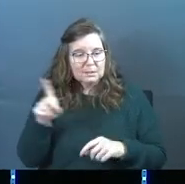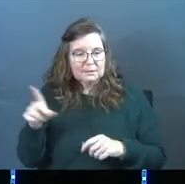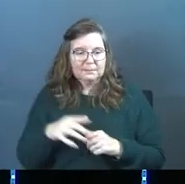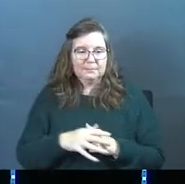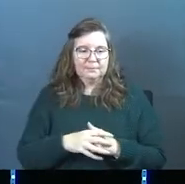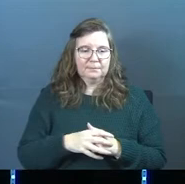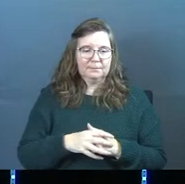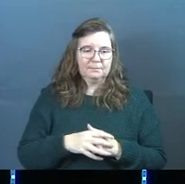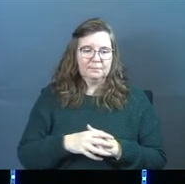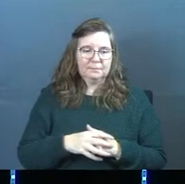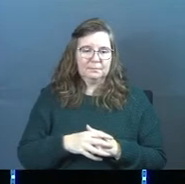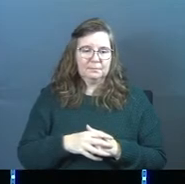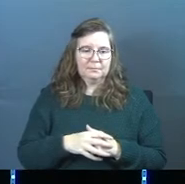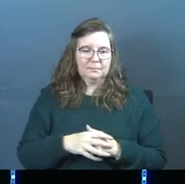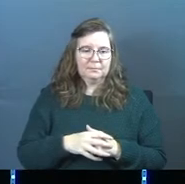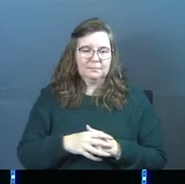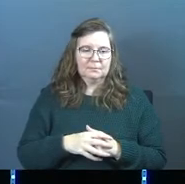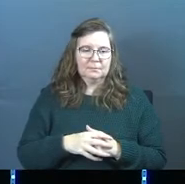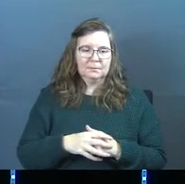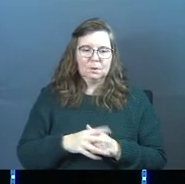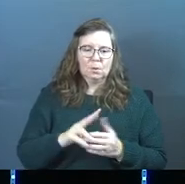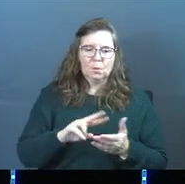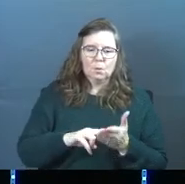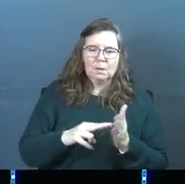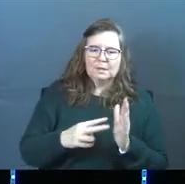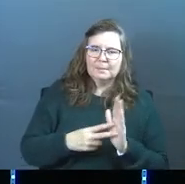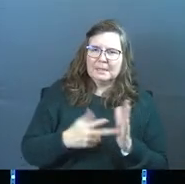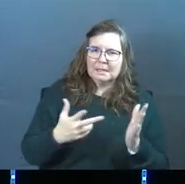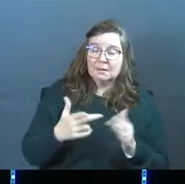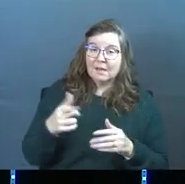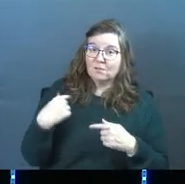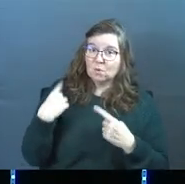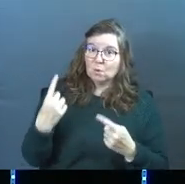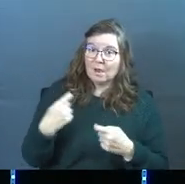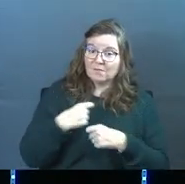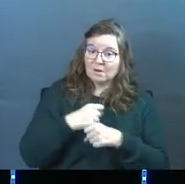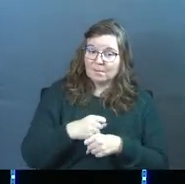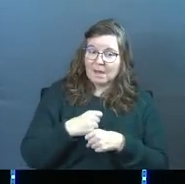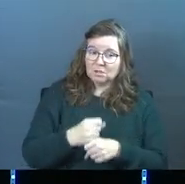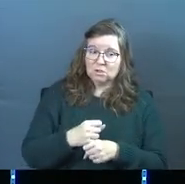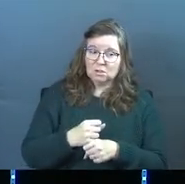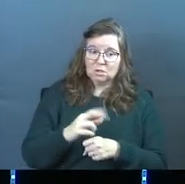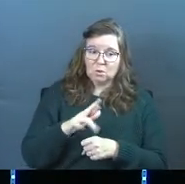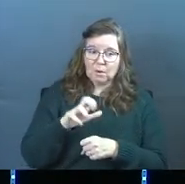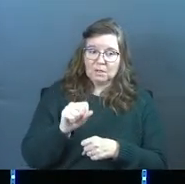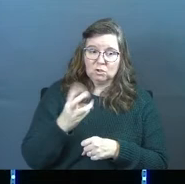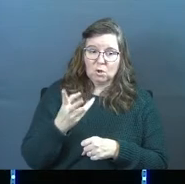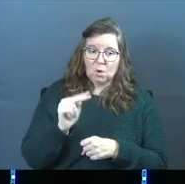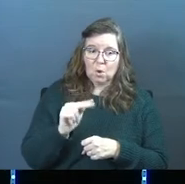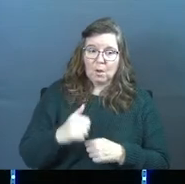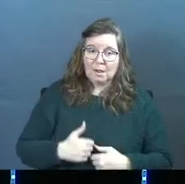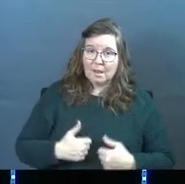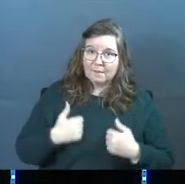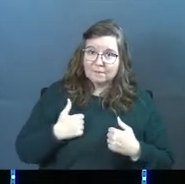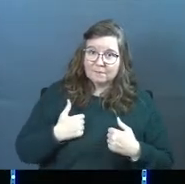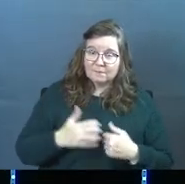to the test. What does this mean? Have you ever manufactured a crisis in your own life?